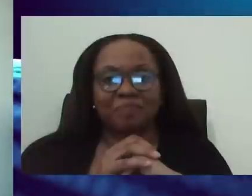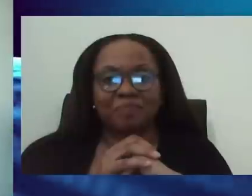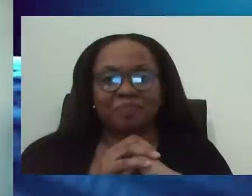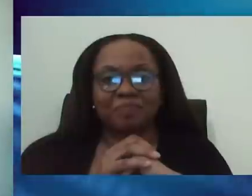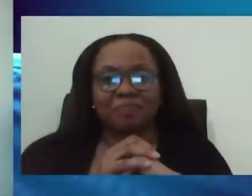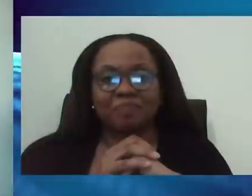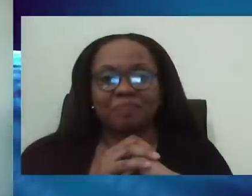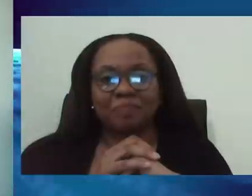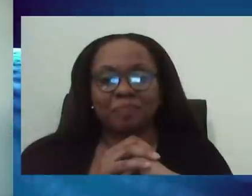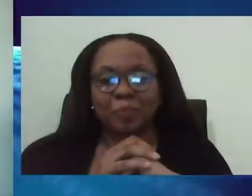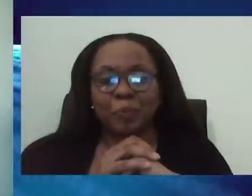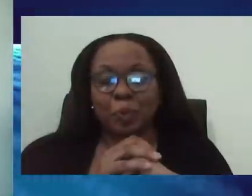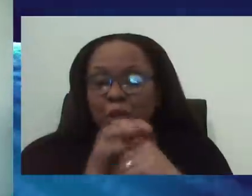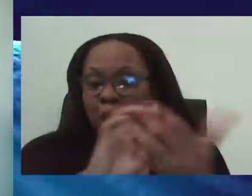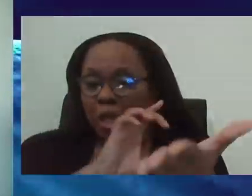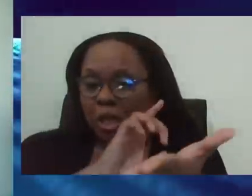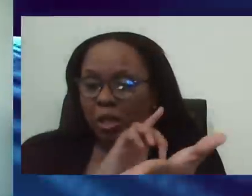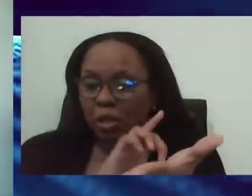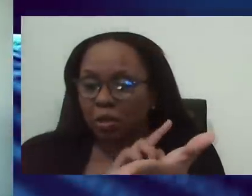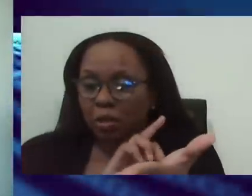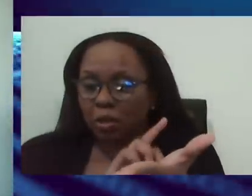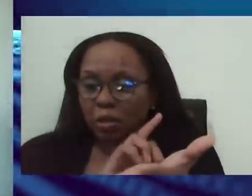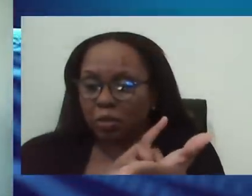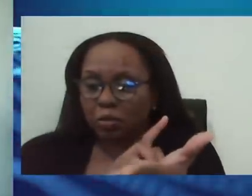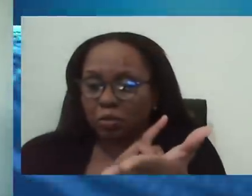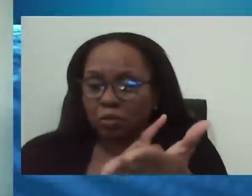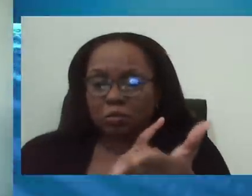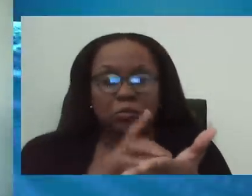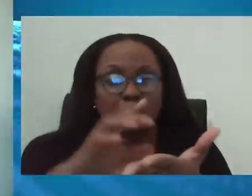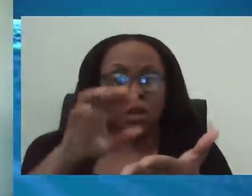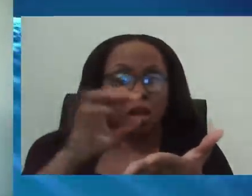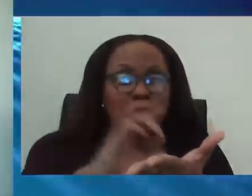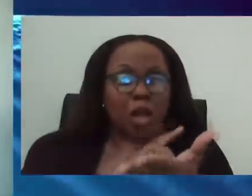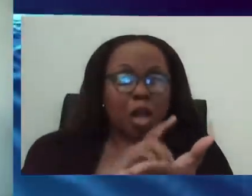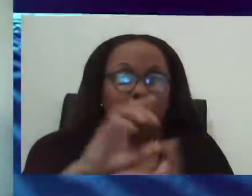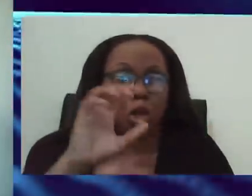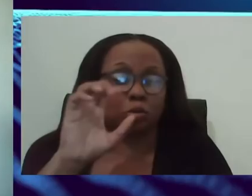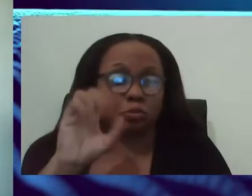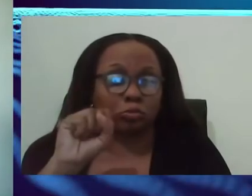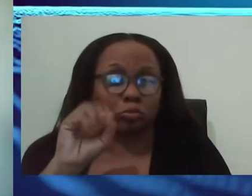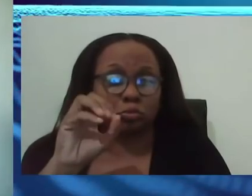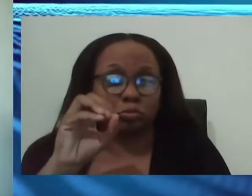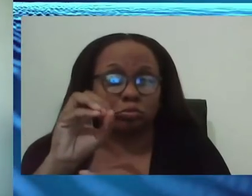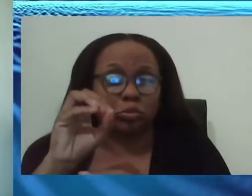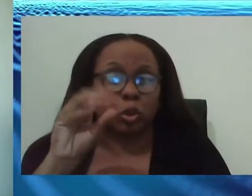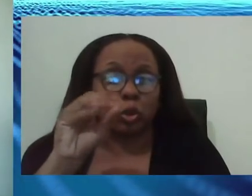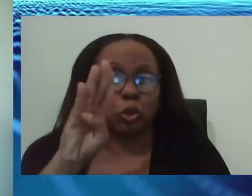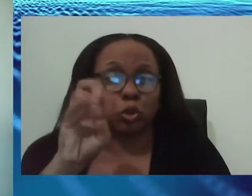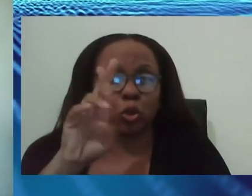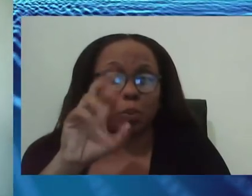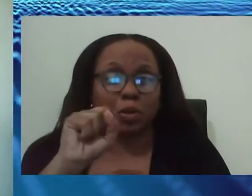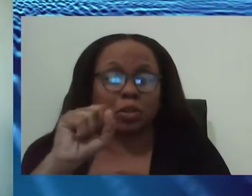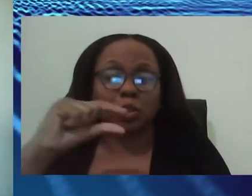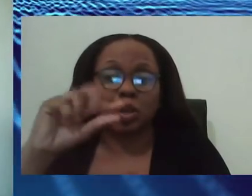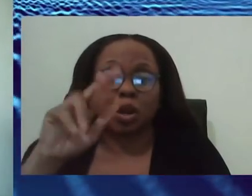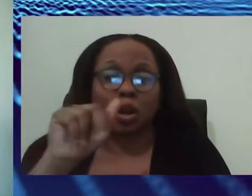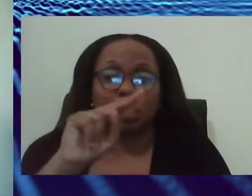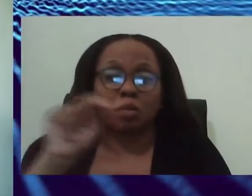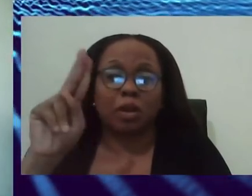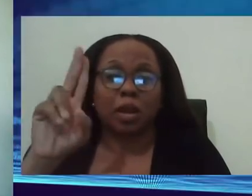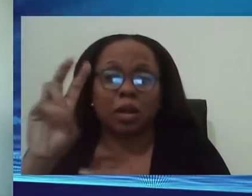and also the trend in the rising numbers, has it factored into your permutations a